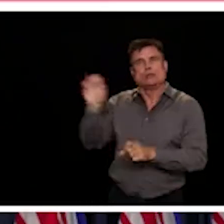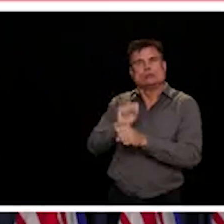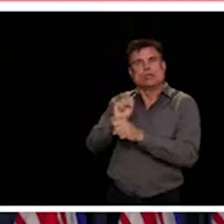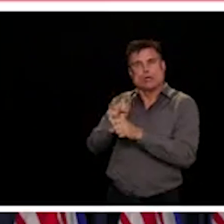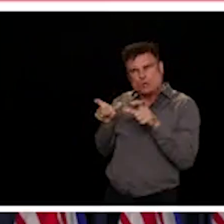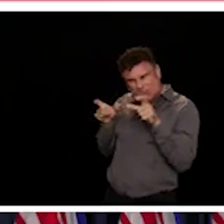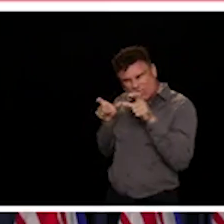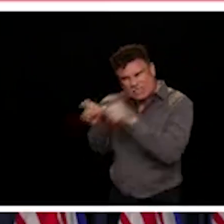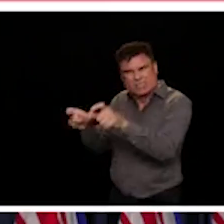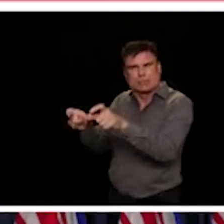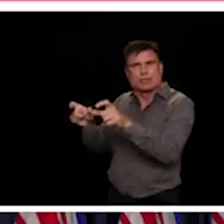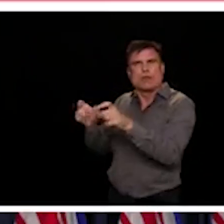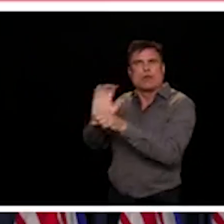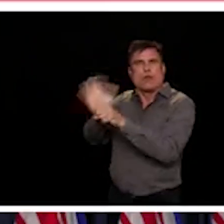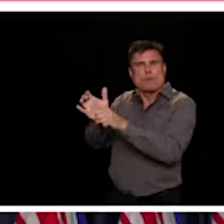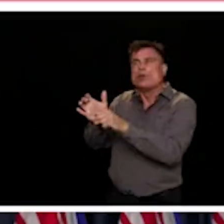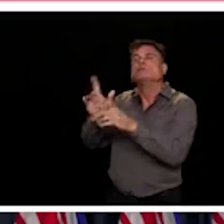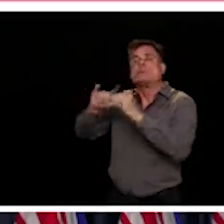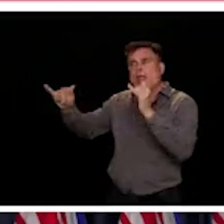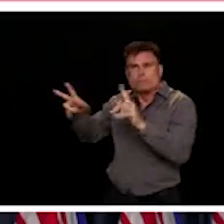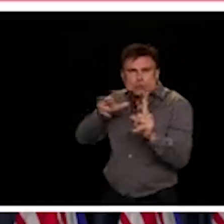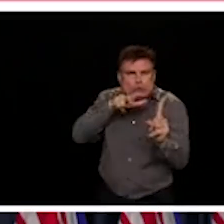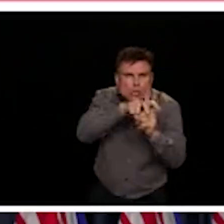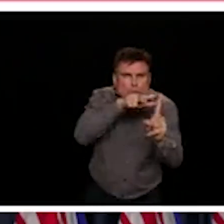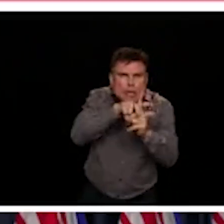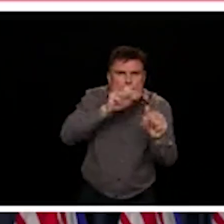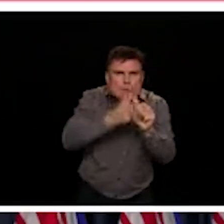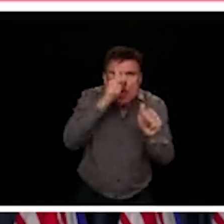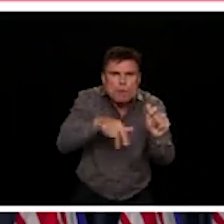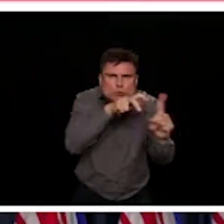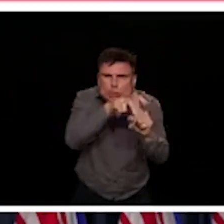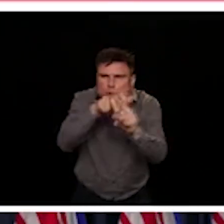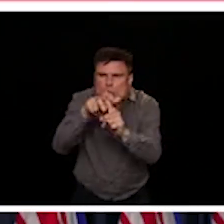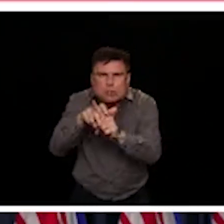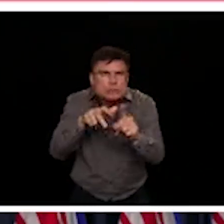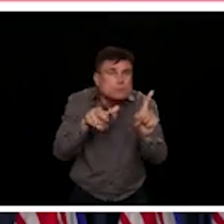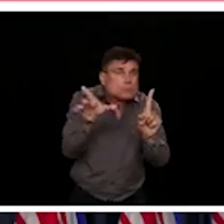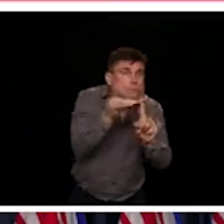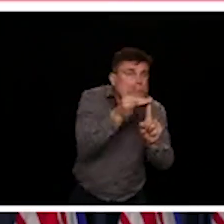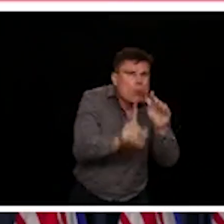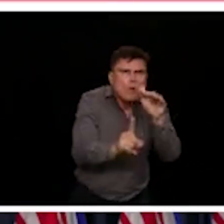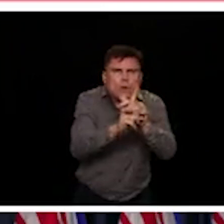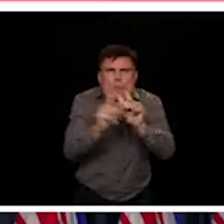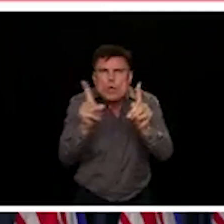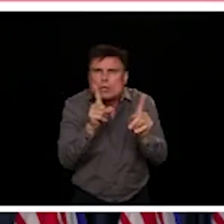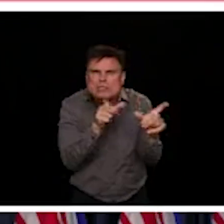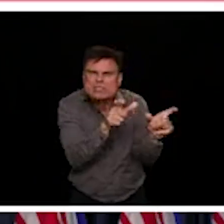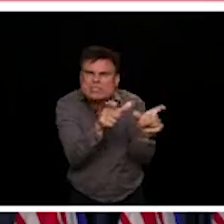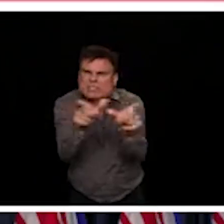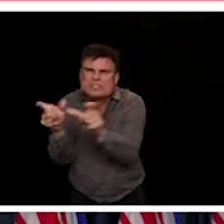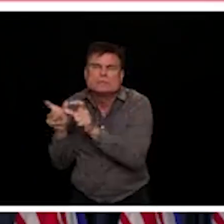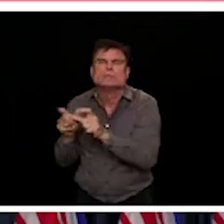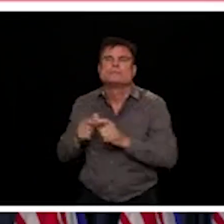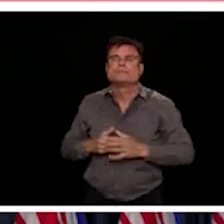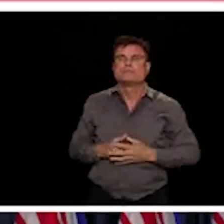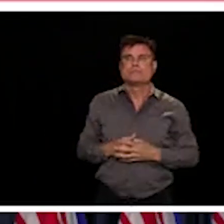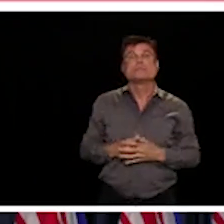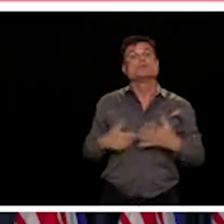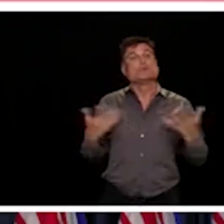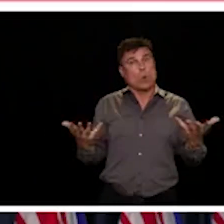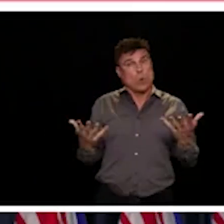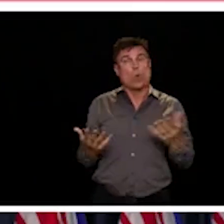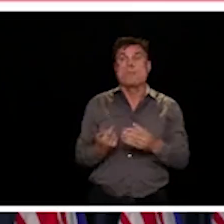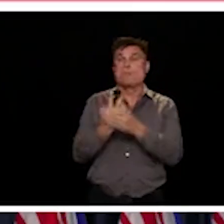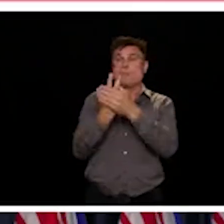measures we have in place to protect ourselves, each other, our communities, combined with our slow, gradual transition through phase